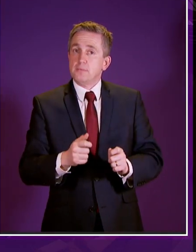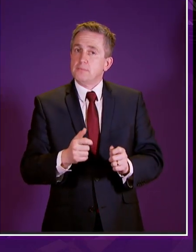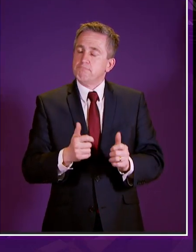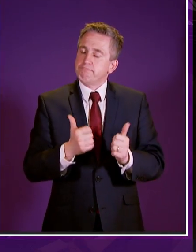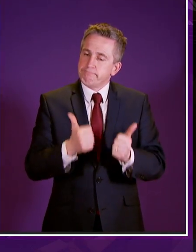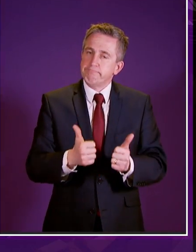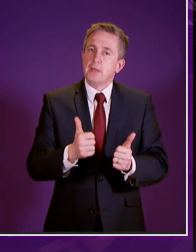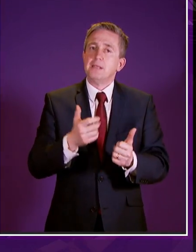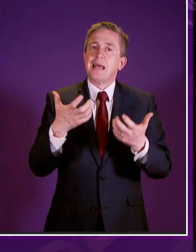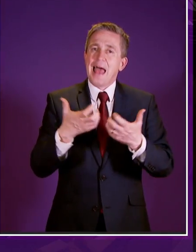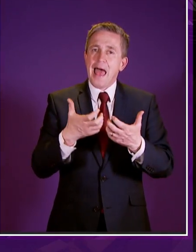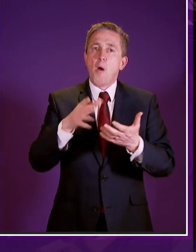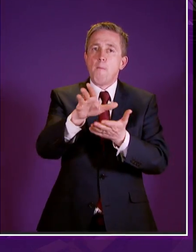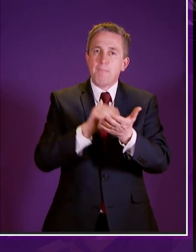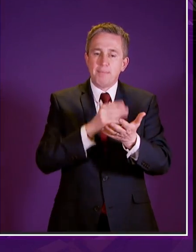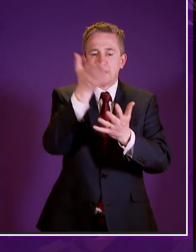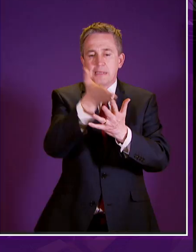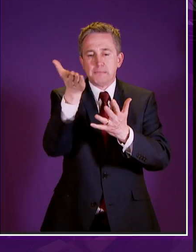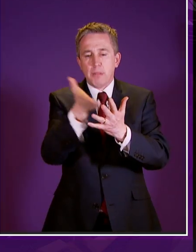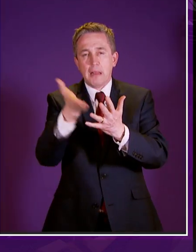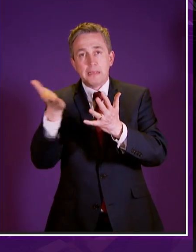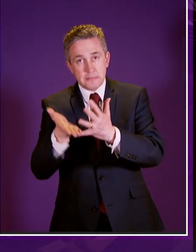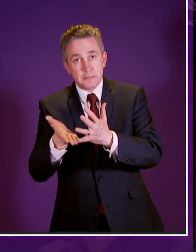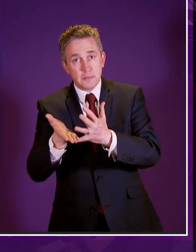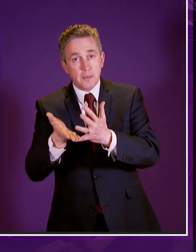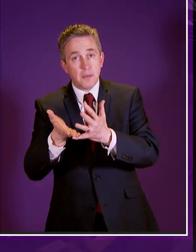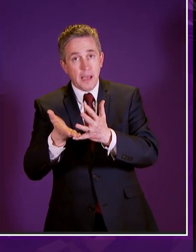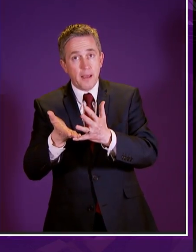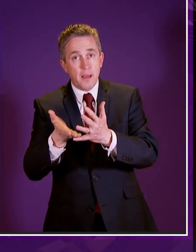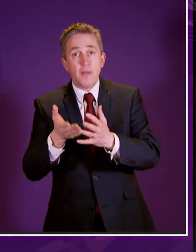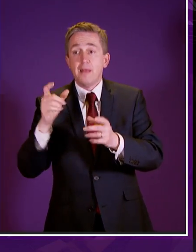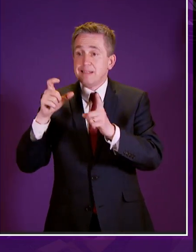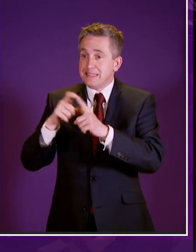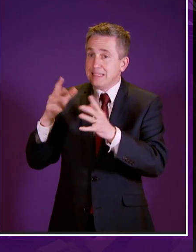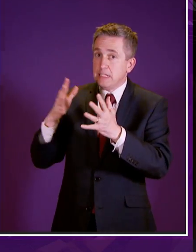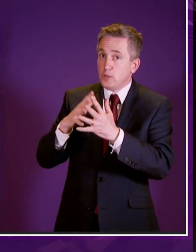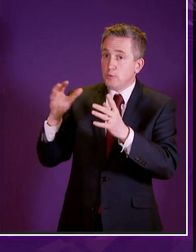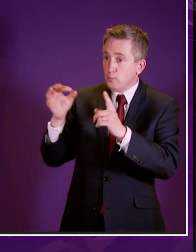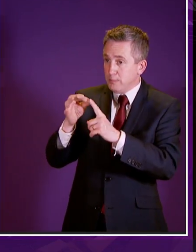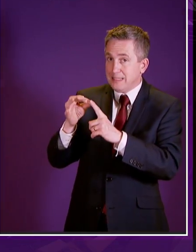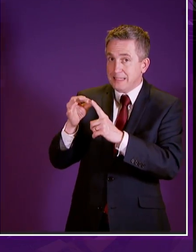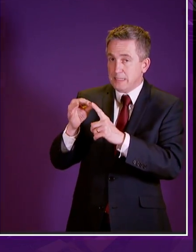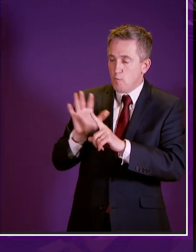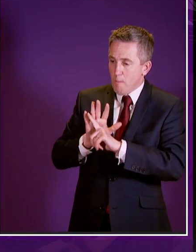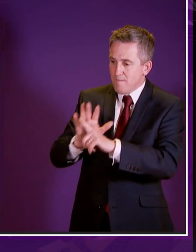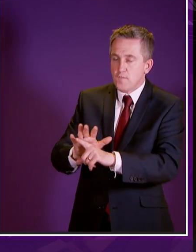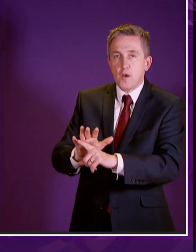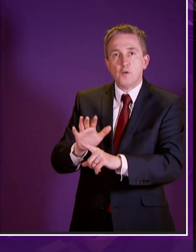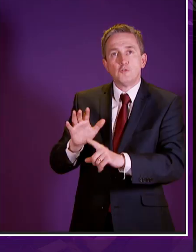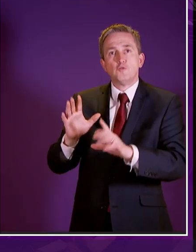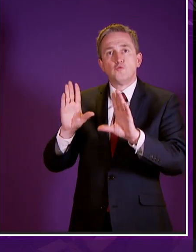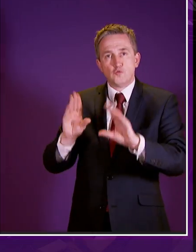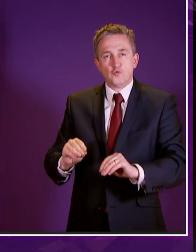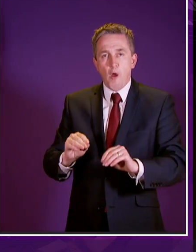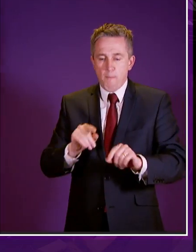others is is the splitting of payments and and the fact that we will hopefully drive the dwp further to that end to end coercive